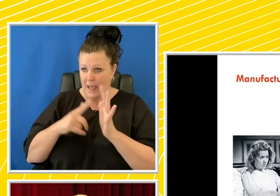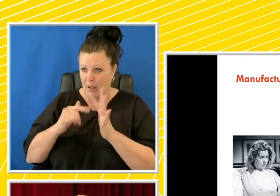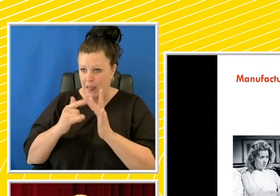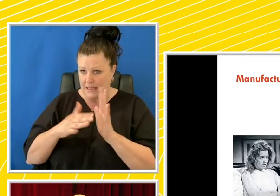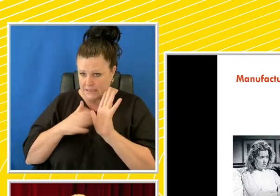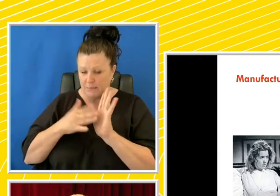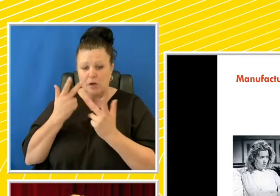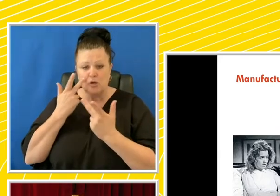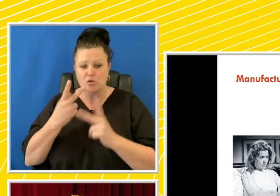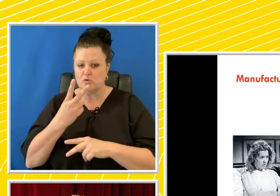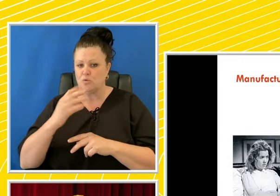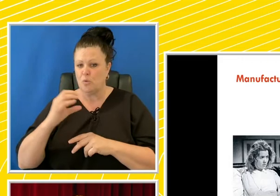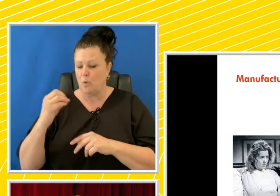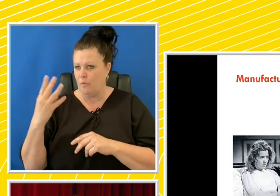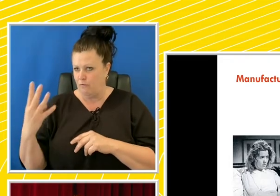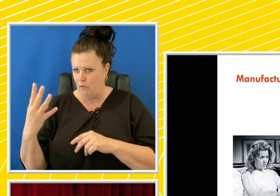2004 Oscars.